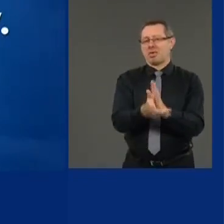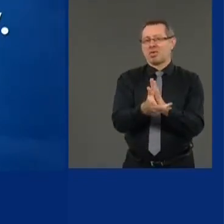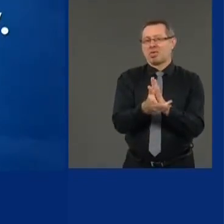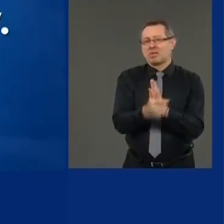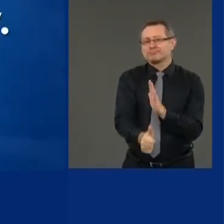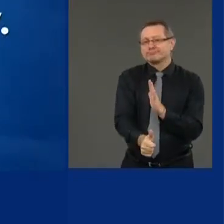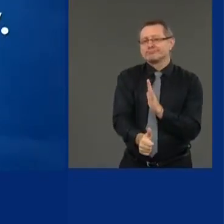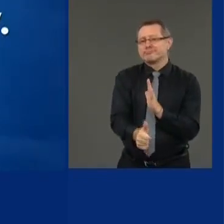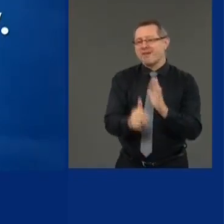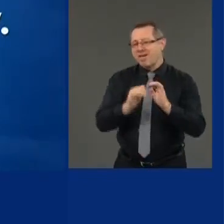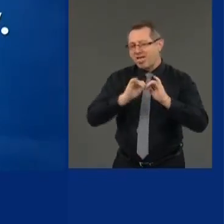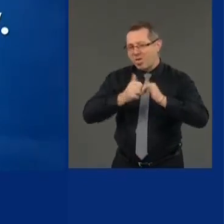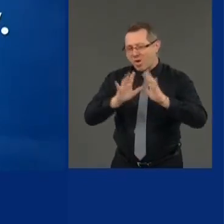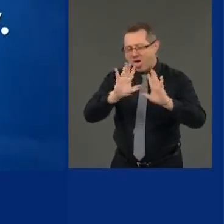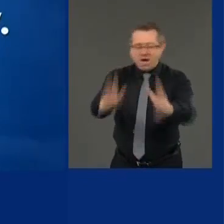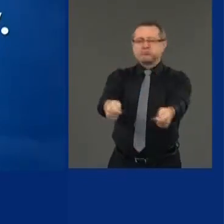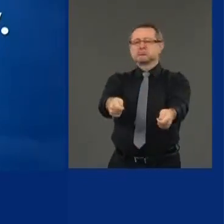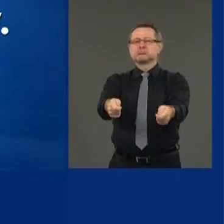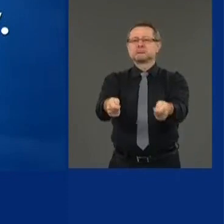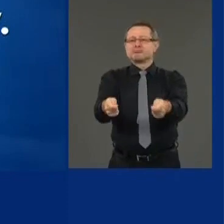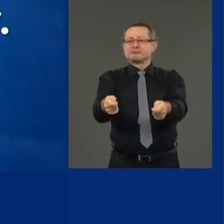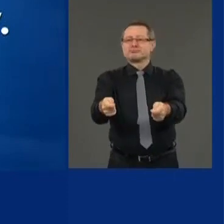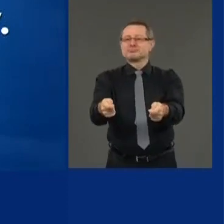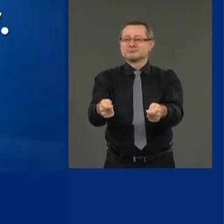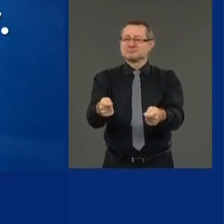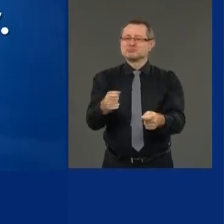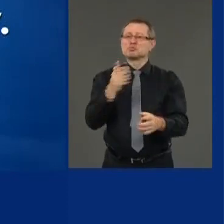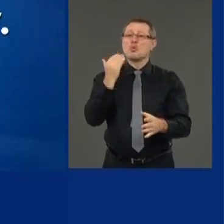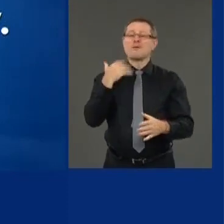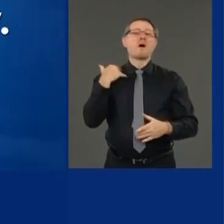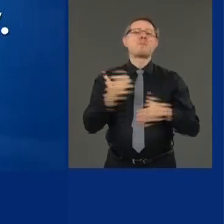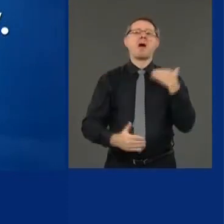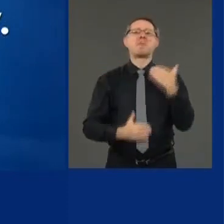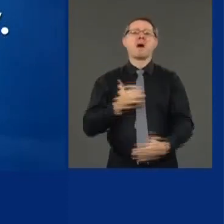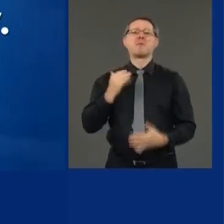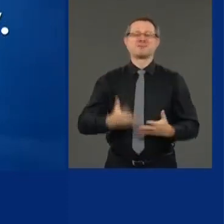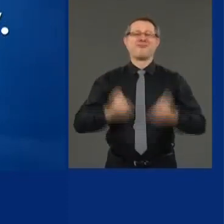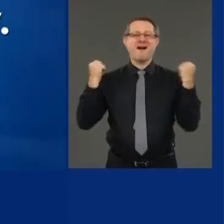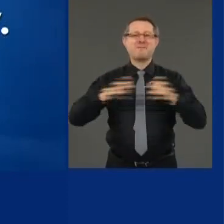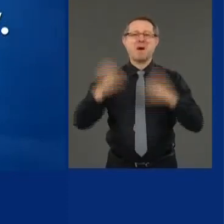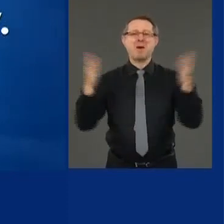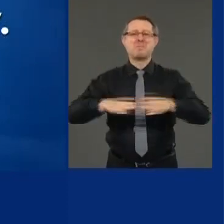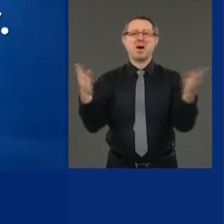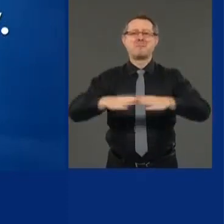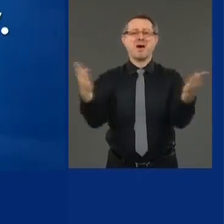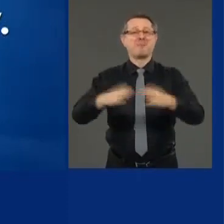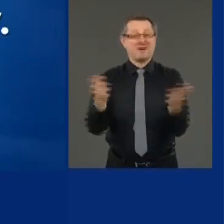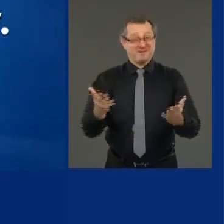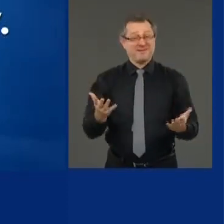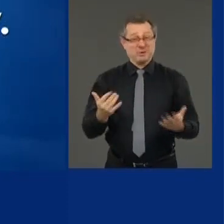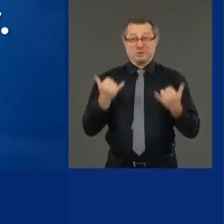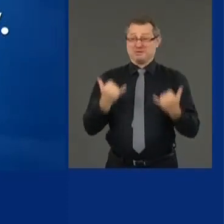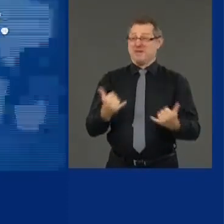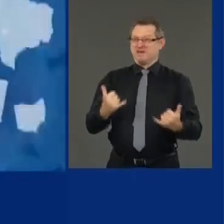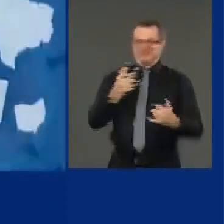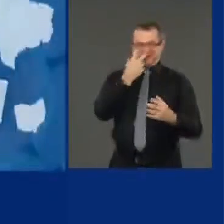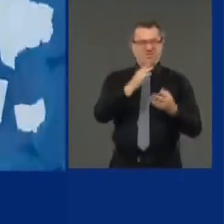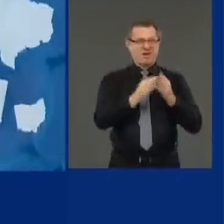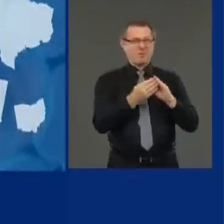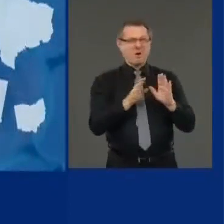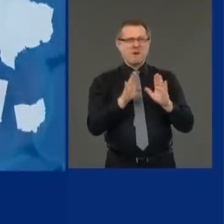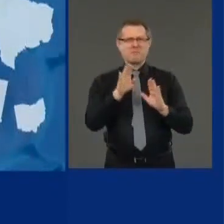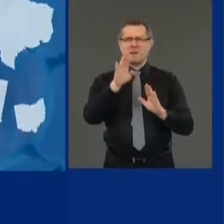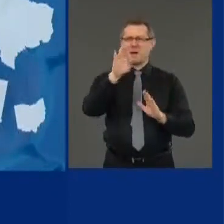because it was rushed. And we're seeing that increase. It's undeniable and it is a